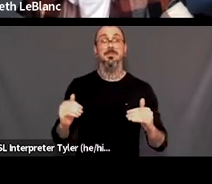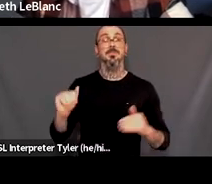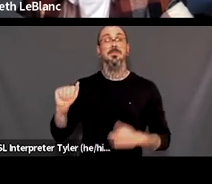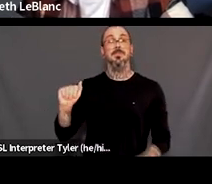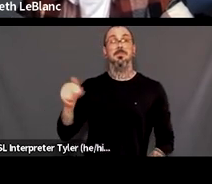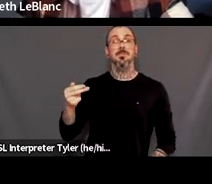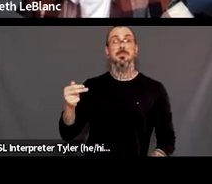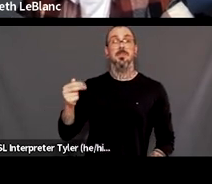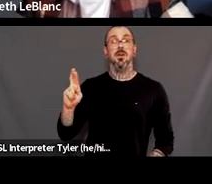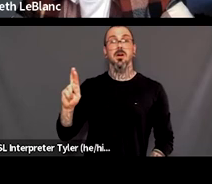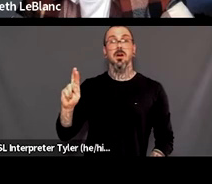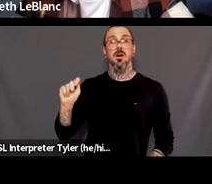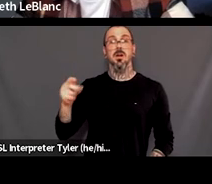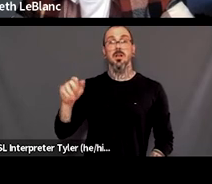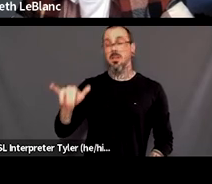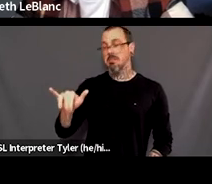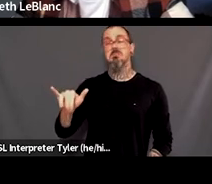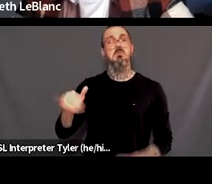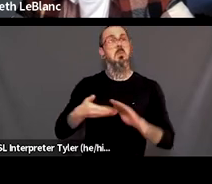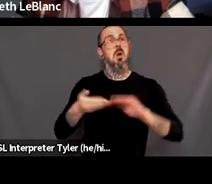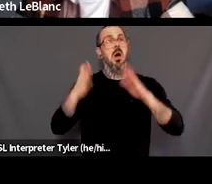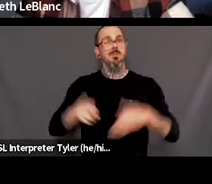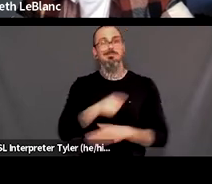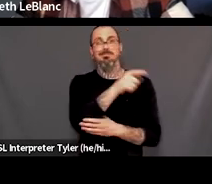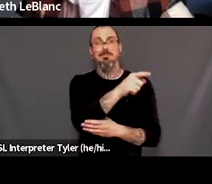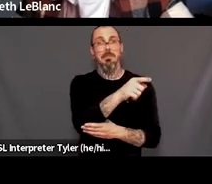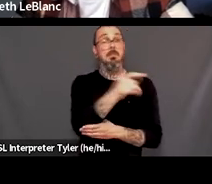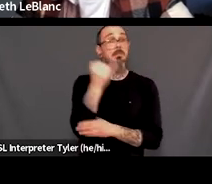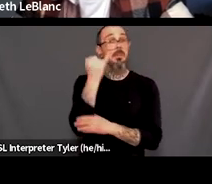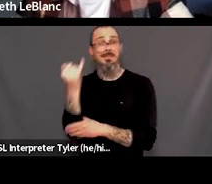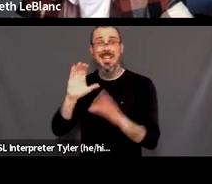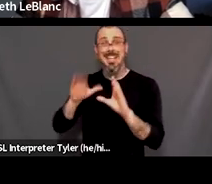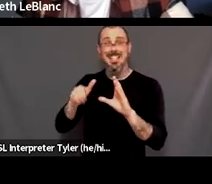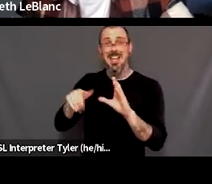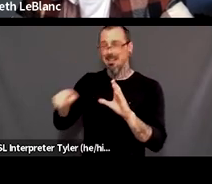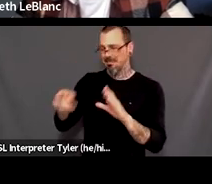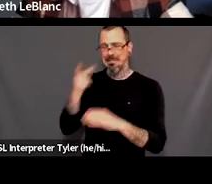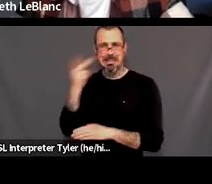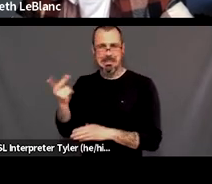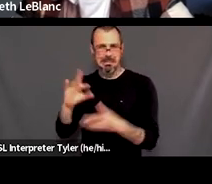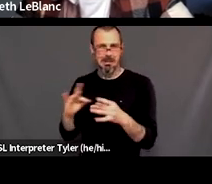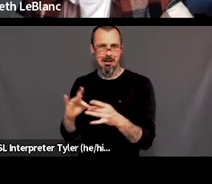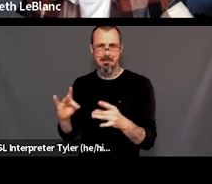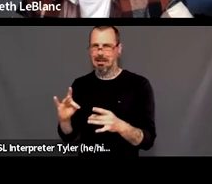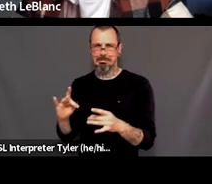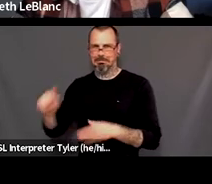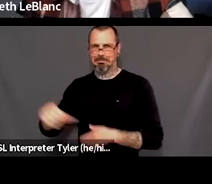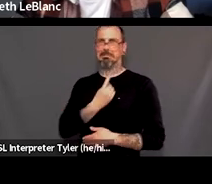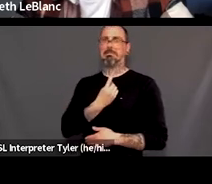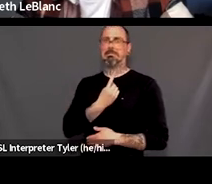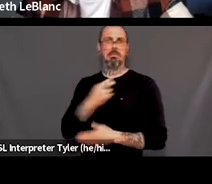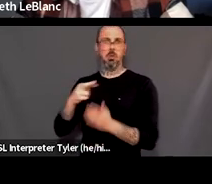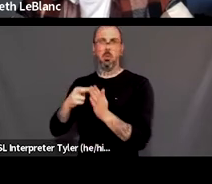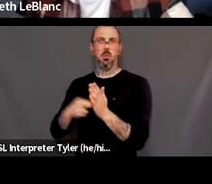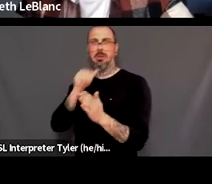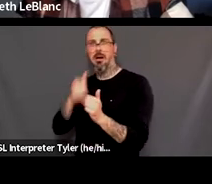by she they pronouns if you feel that someone is engaging in the chat in a way that is harmful disrespectful or does not adhere to the guidelines that we